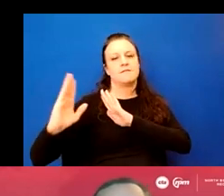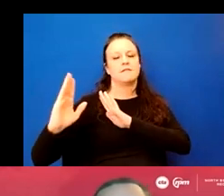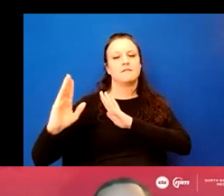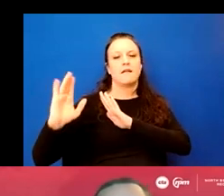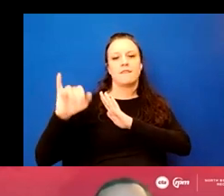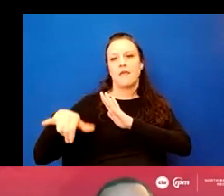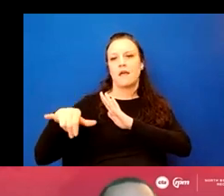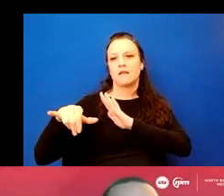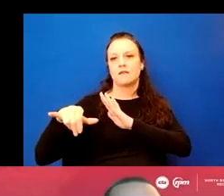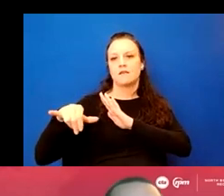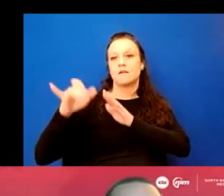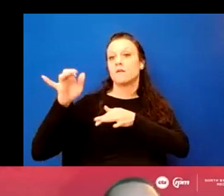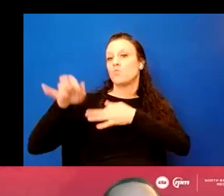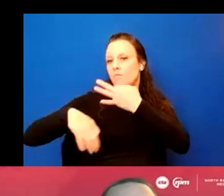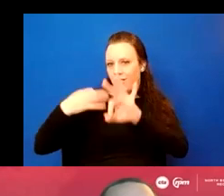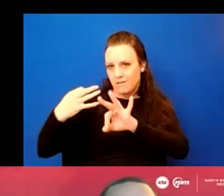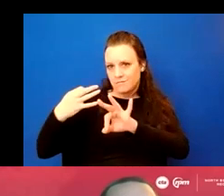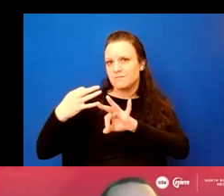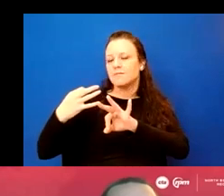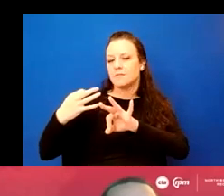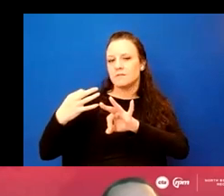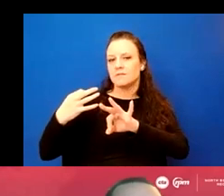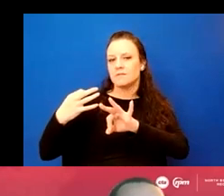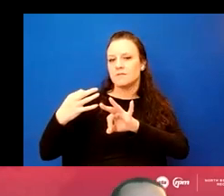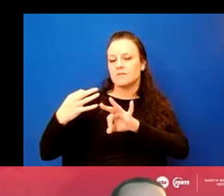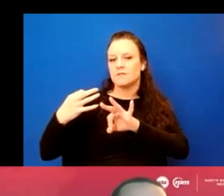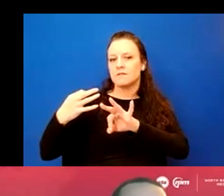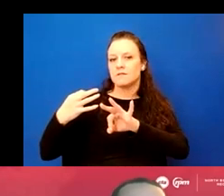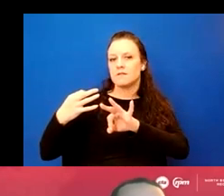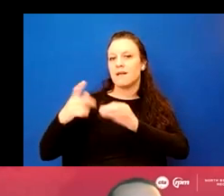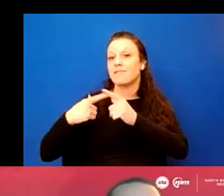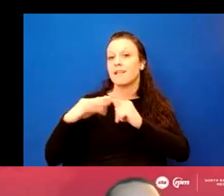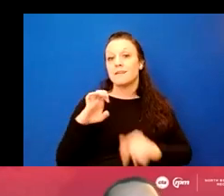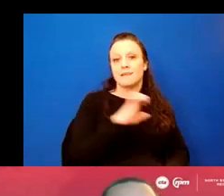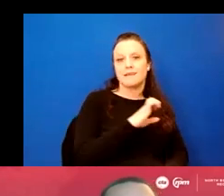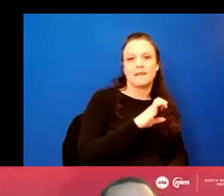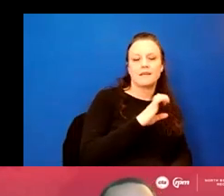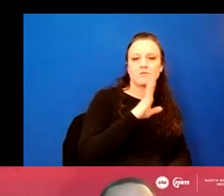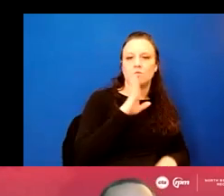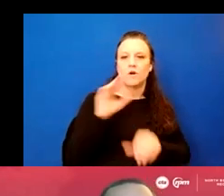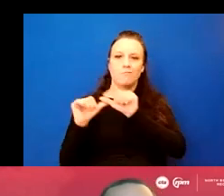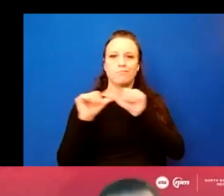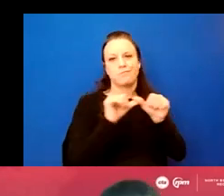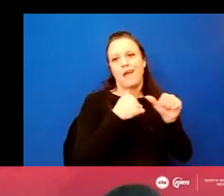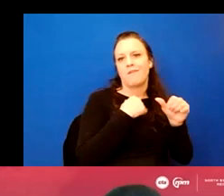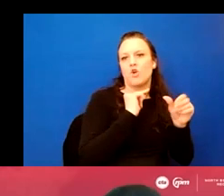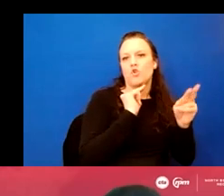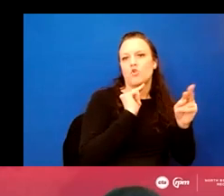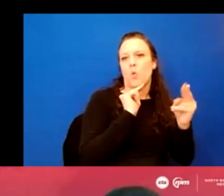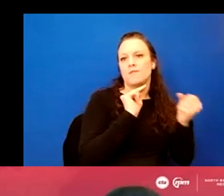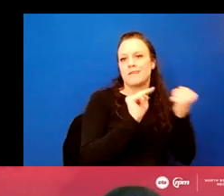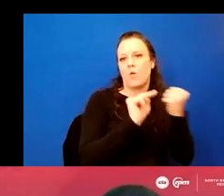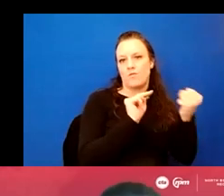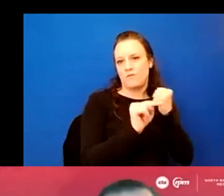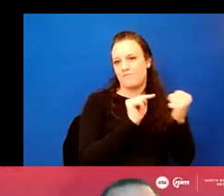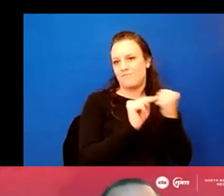uh, replaced and to try to, uh, then the eastbound tracks will carry the north and southbound on the two tracks only,